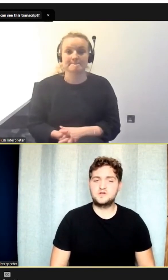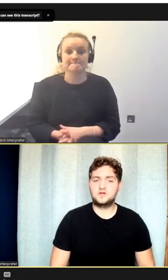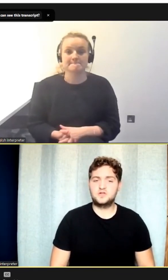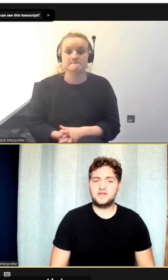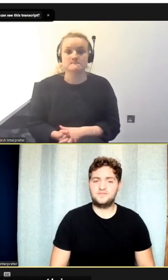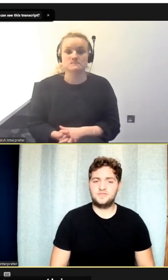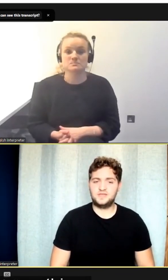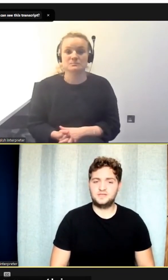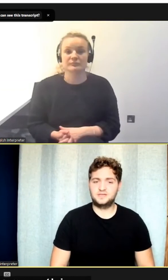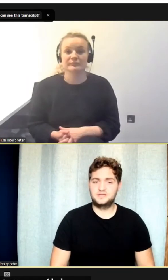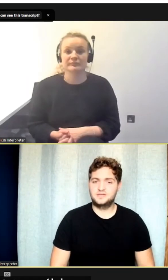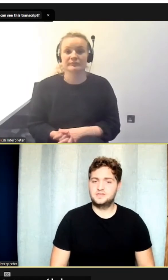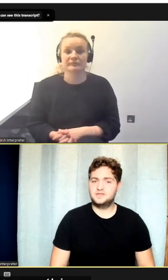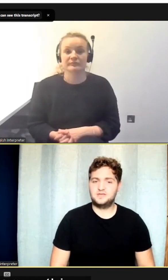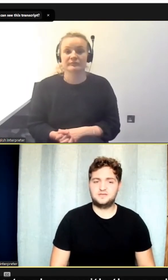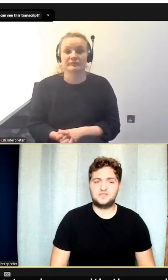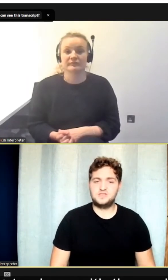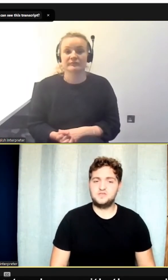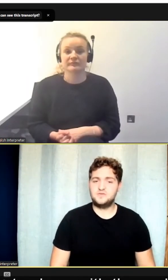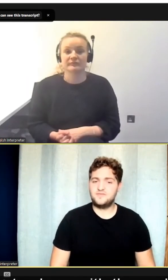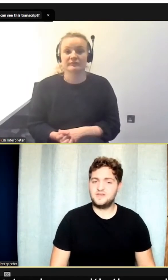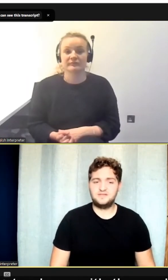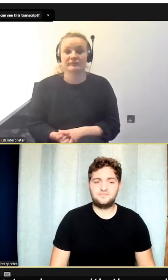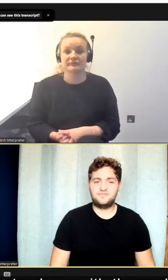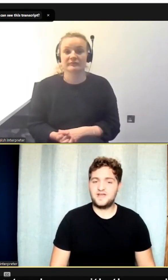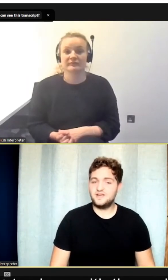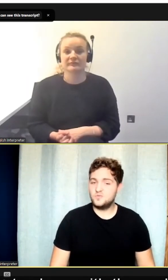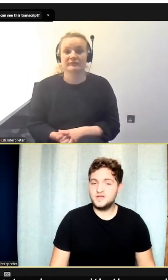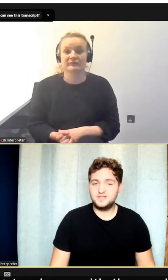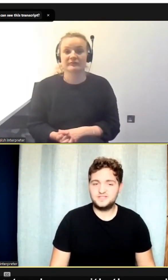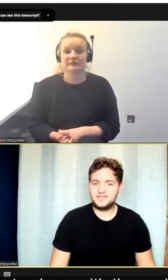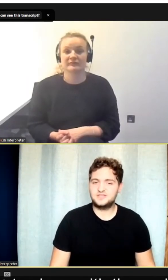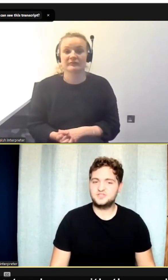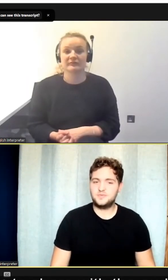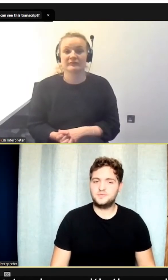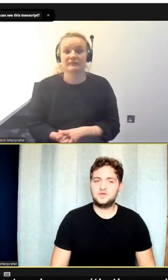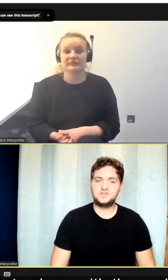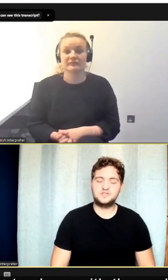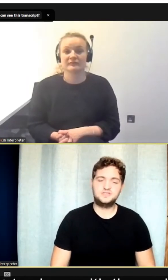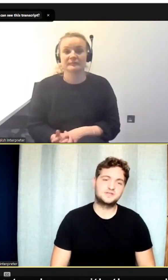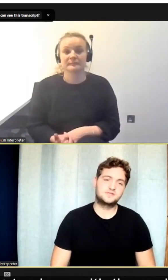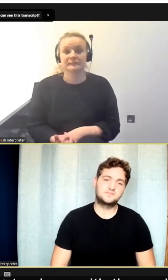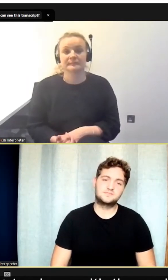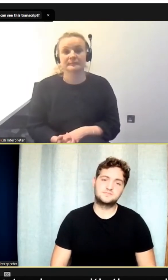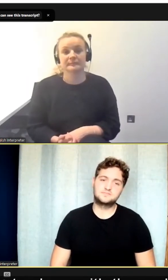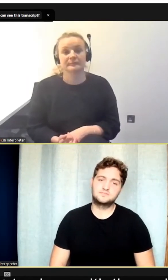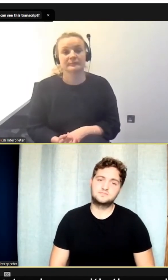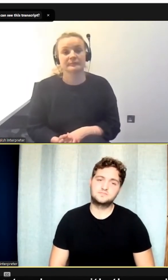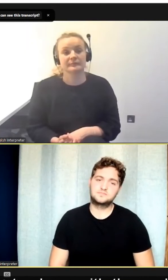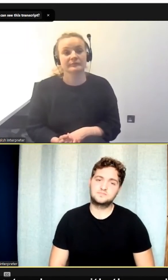Before we conclude everything. Do you have any final words you'd like to share with the audience?